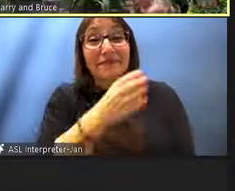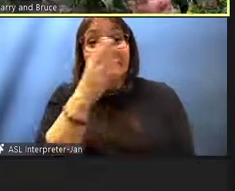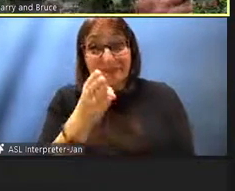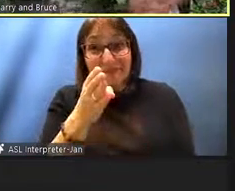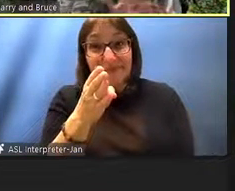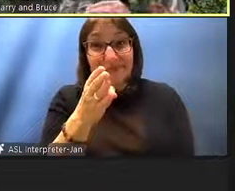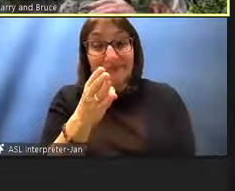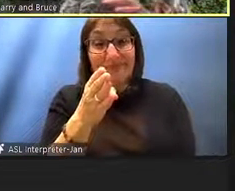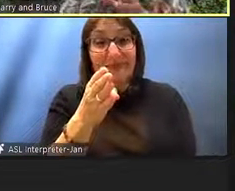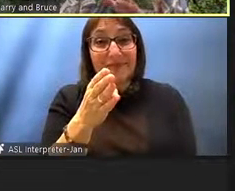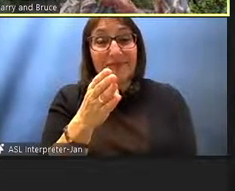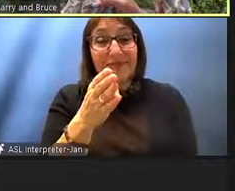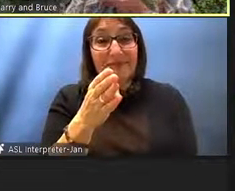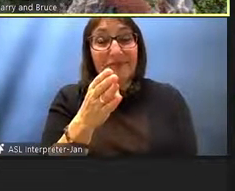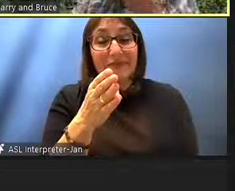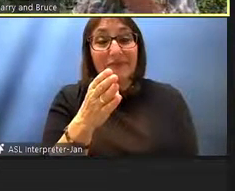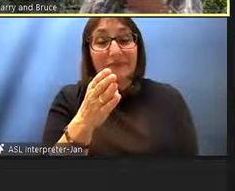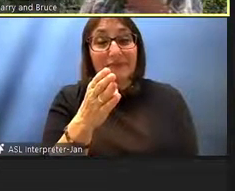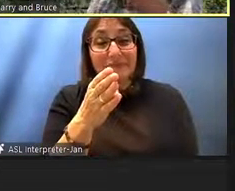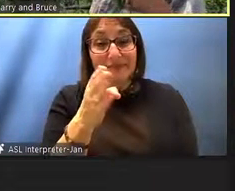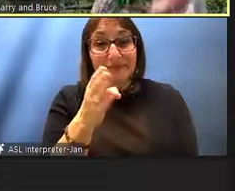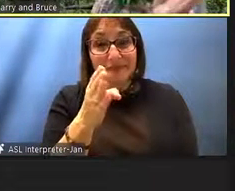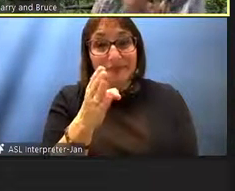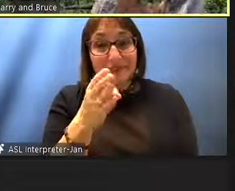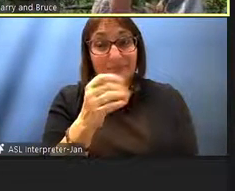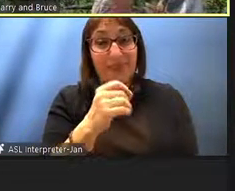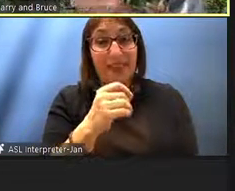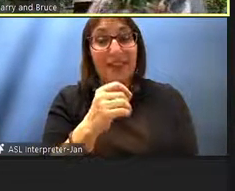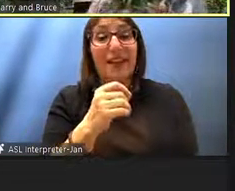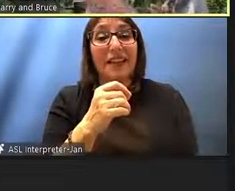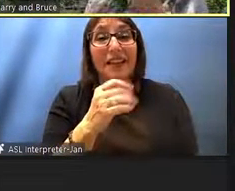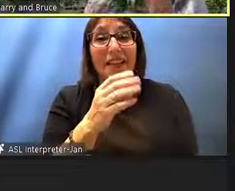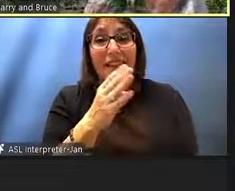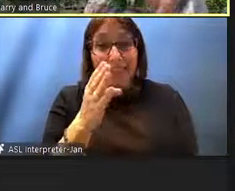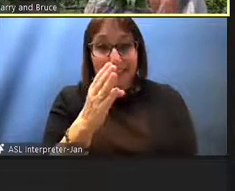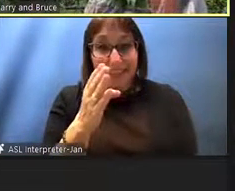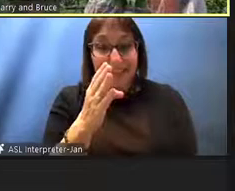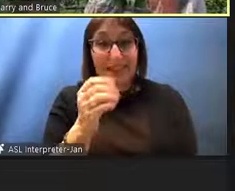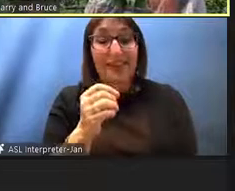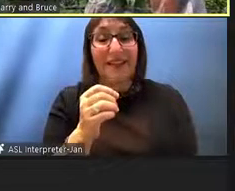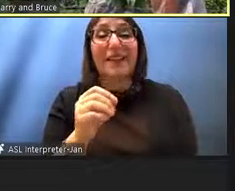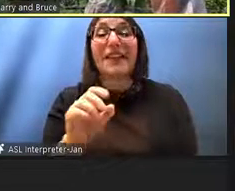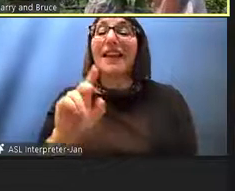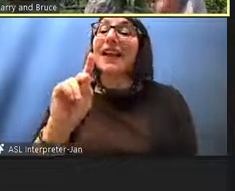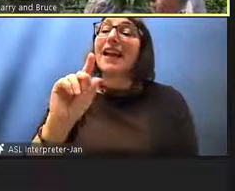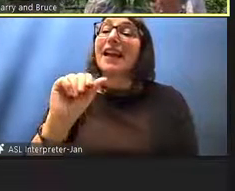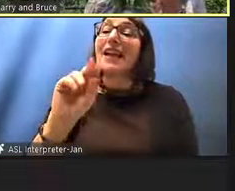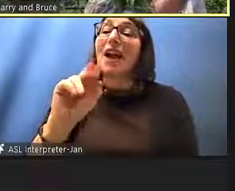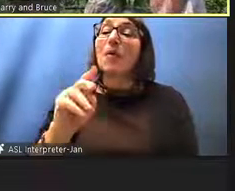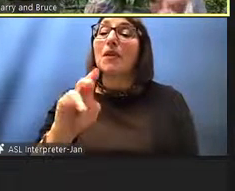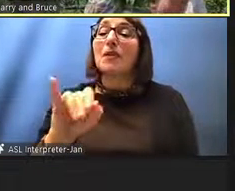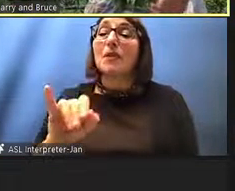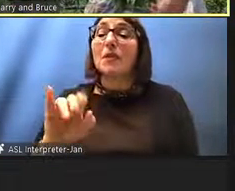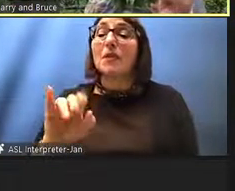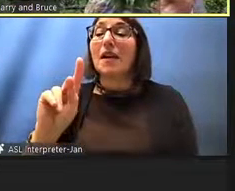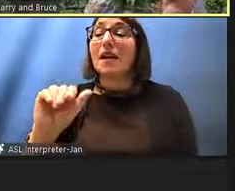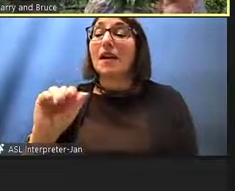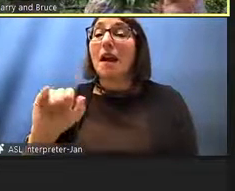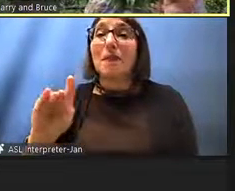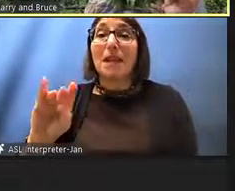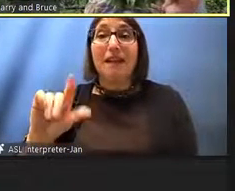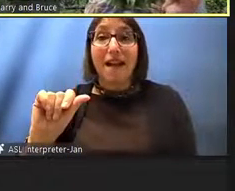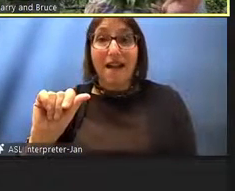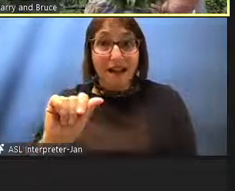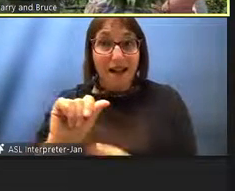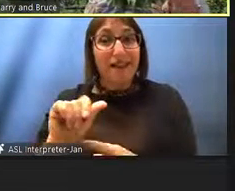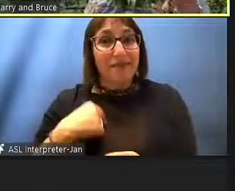his left would be, as we move to the right, is Kawanoi Kamana. She's a former student of